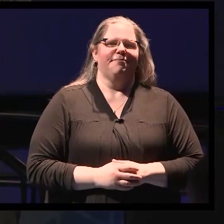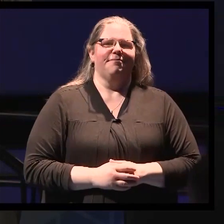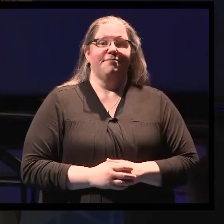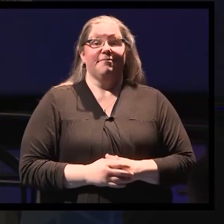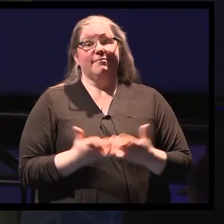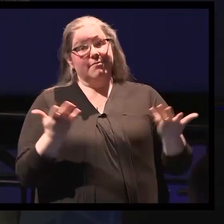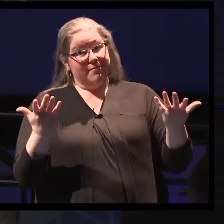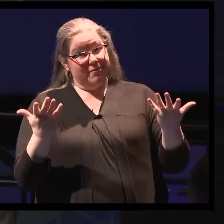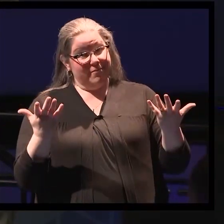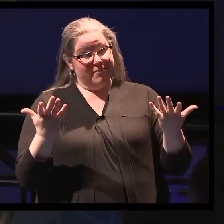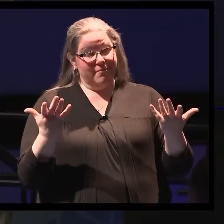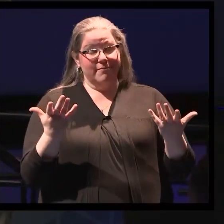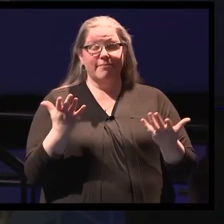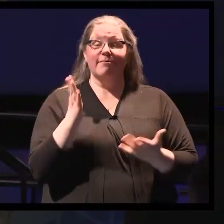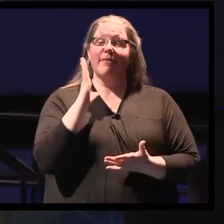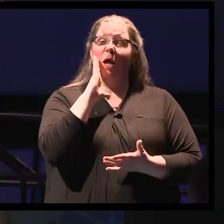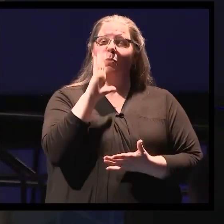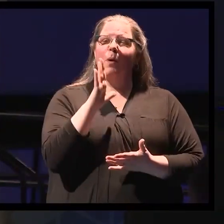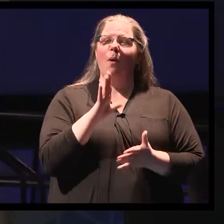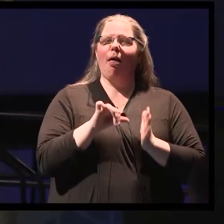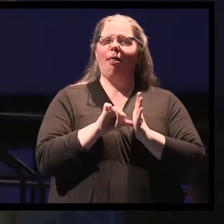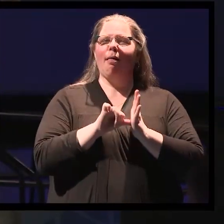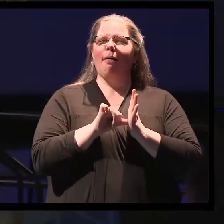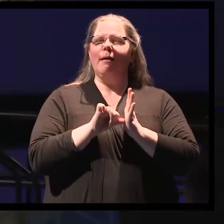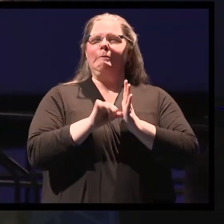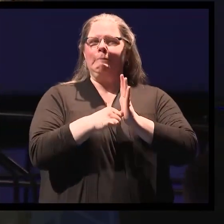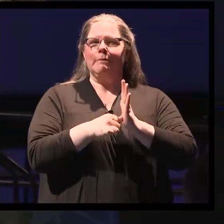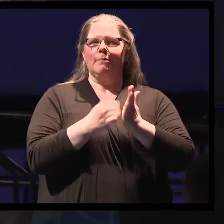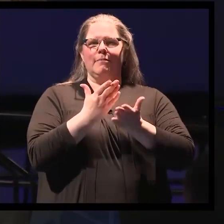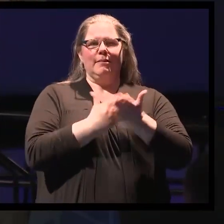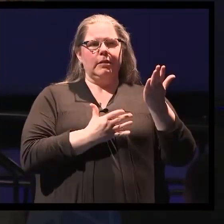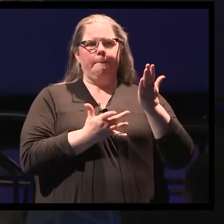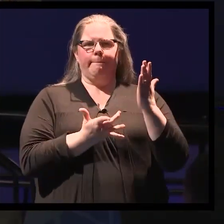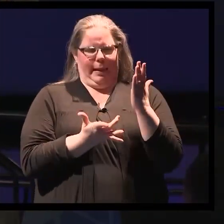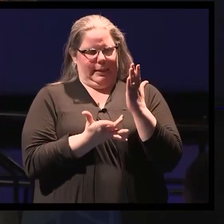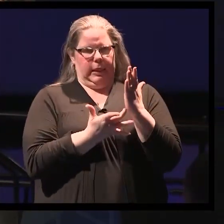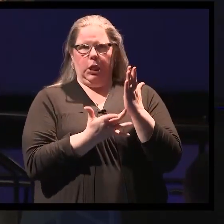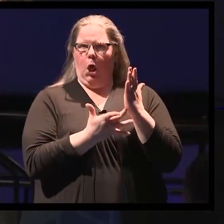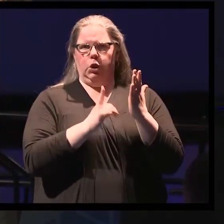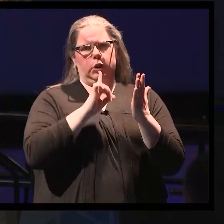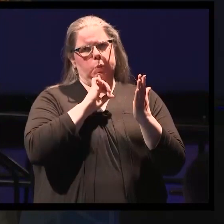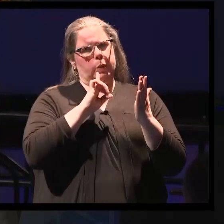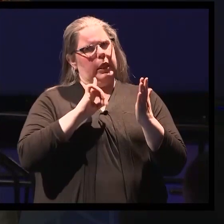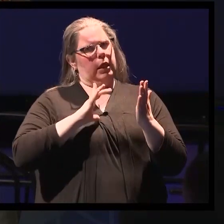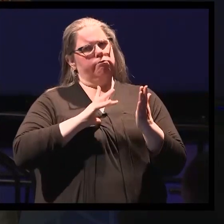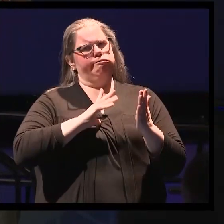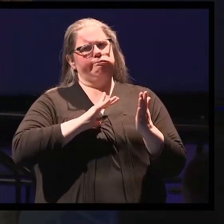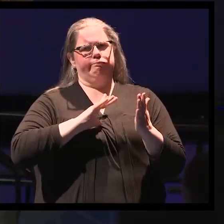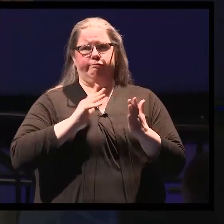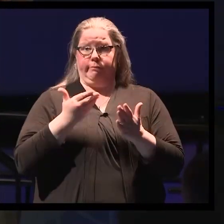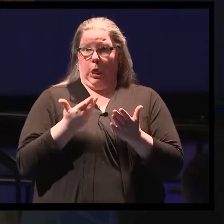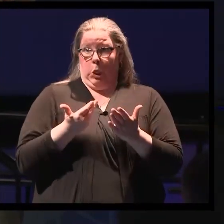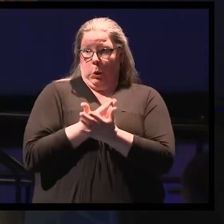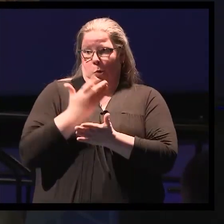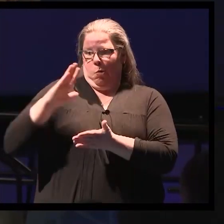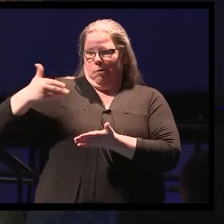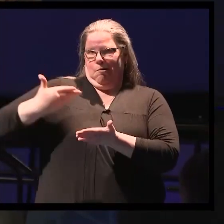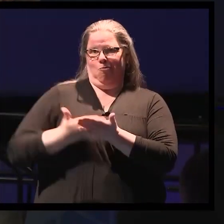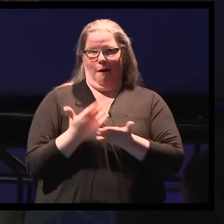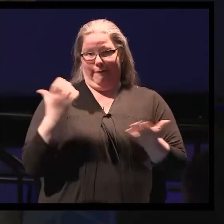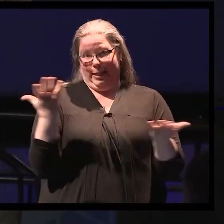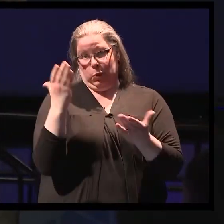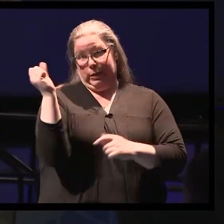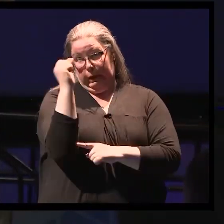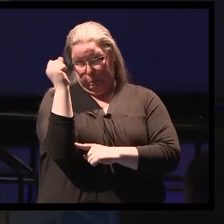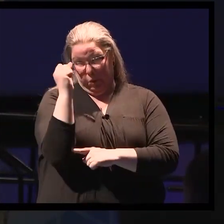And at the same time, we will highlight some of the technological advancements in neurosurgery that are fairly new to Sudbury since we started here.